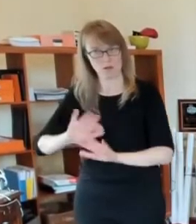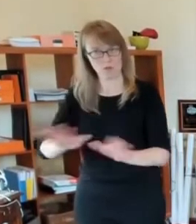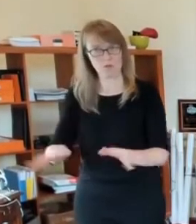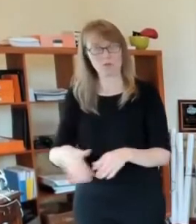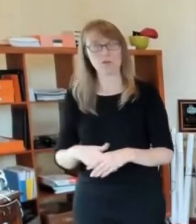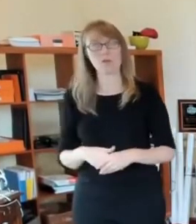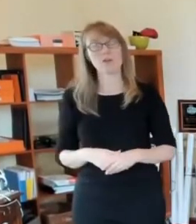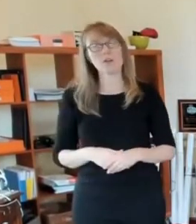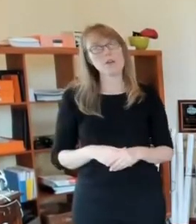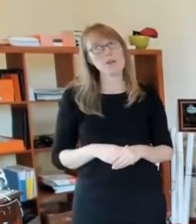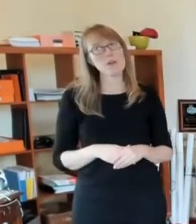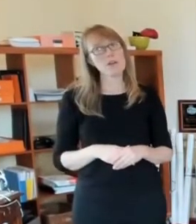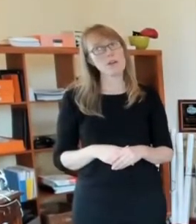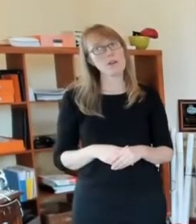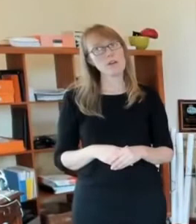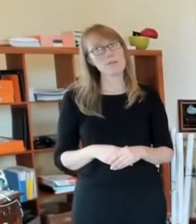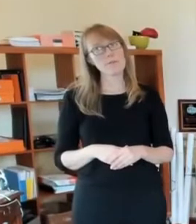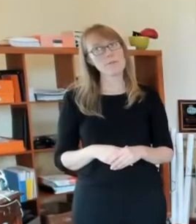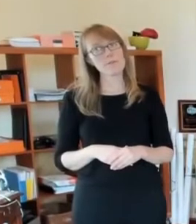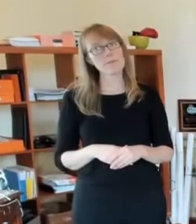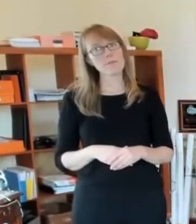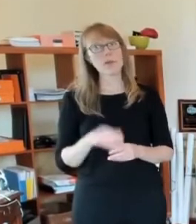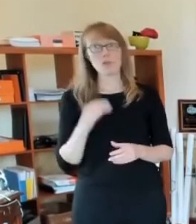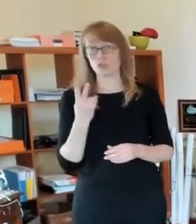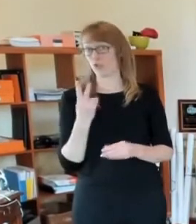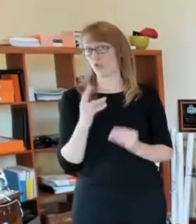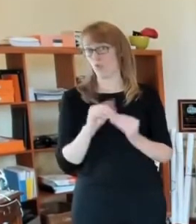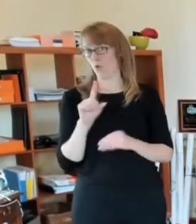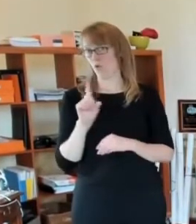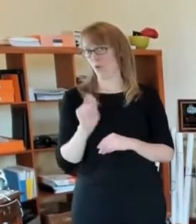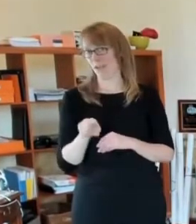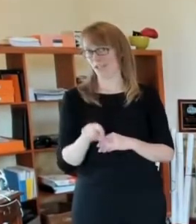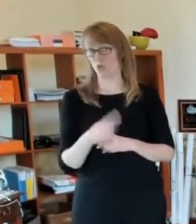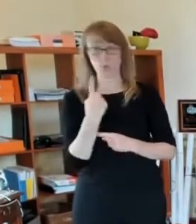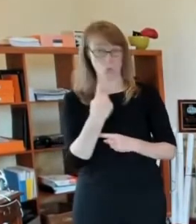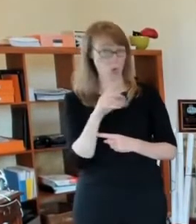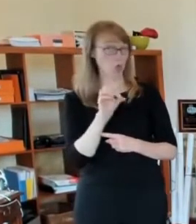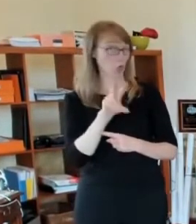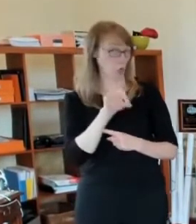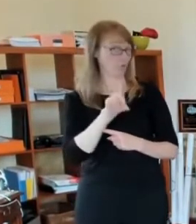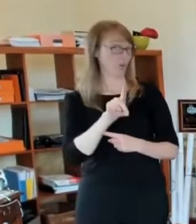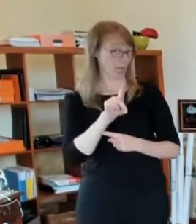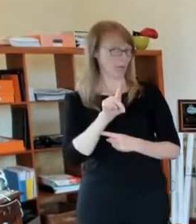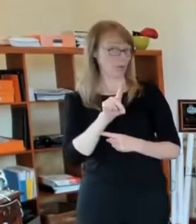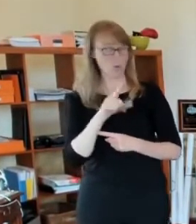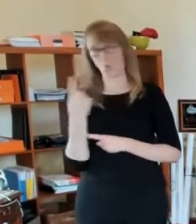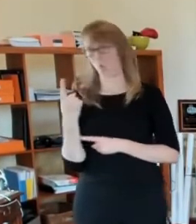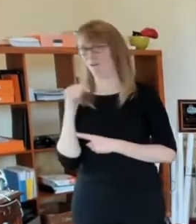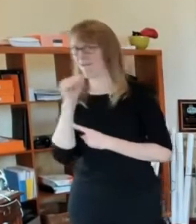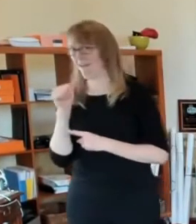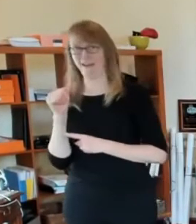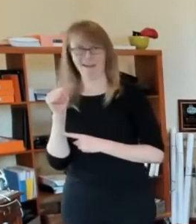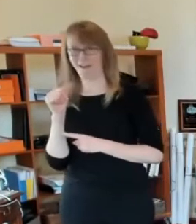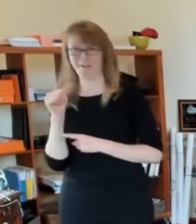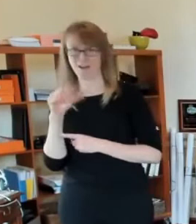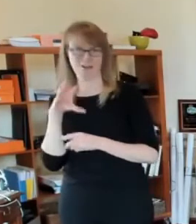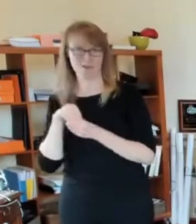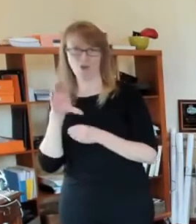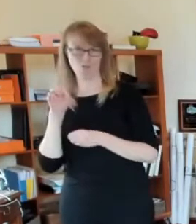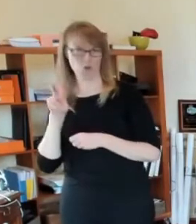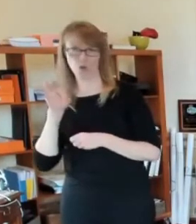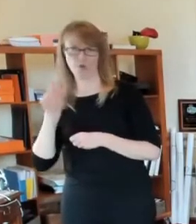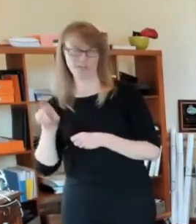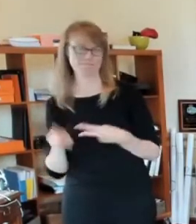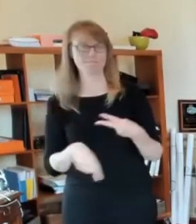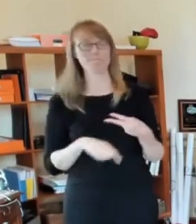Last two questions, Mayor, one COVID, one not the last COVID question. Um, a lot of big cities across the country are issuing tickets or